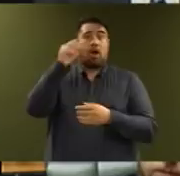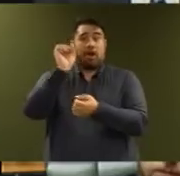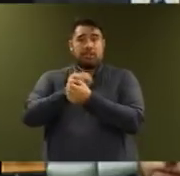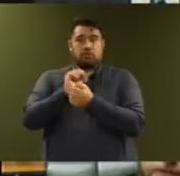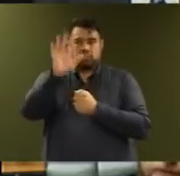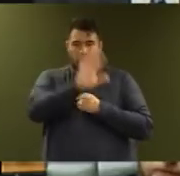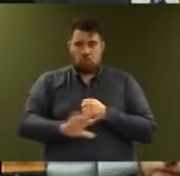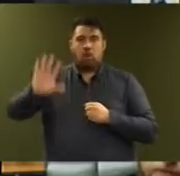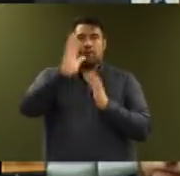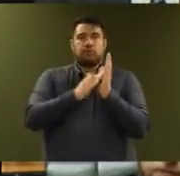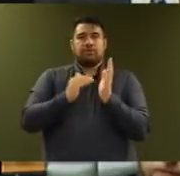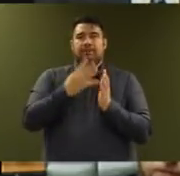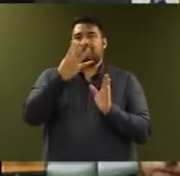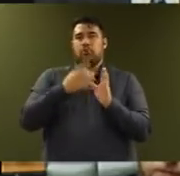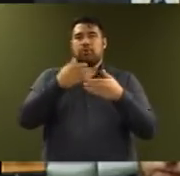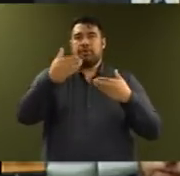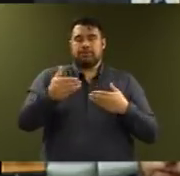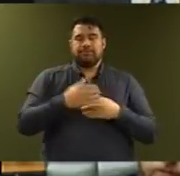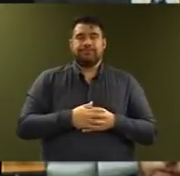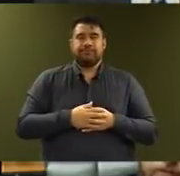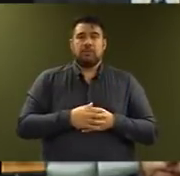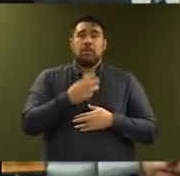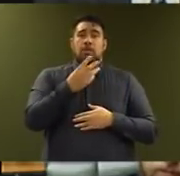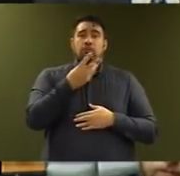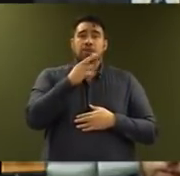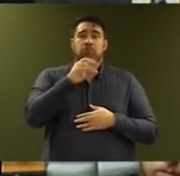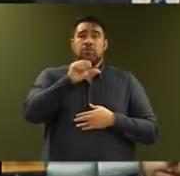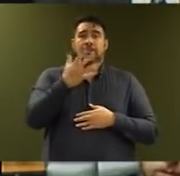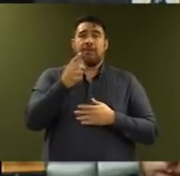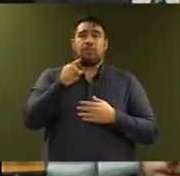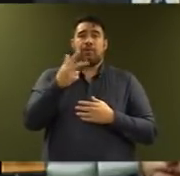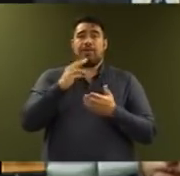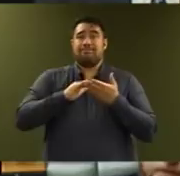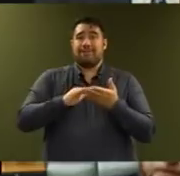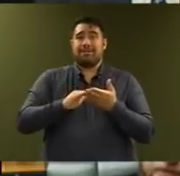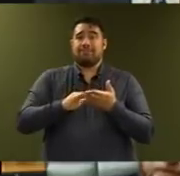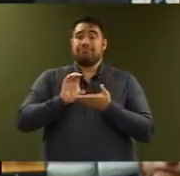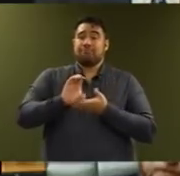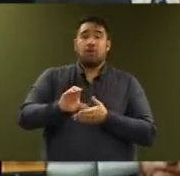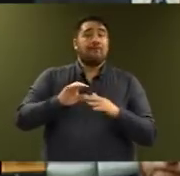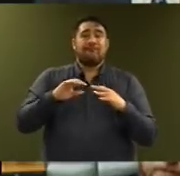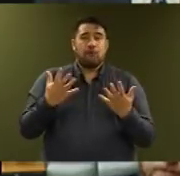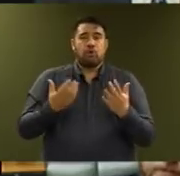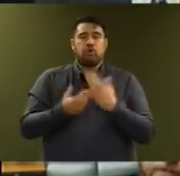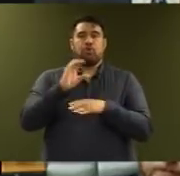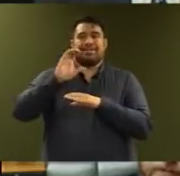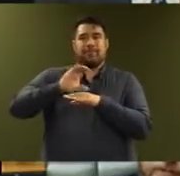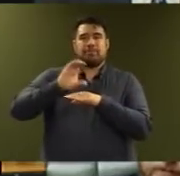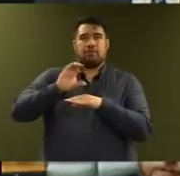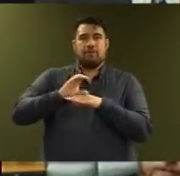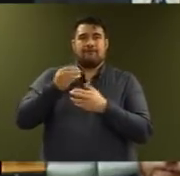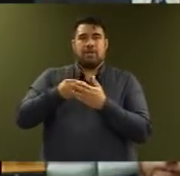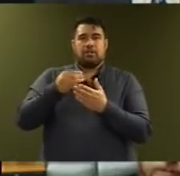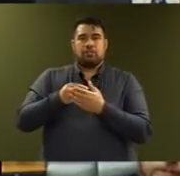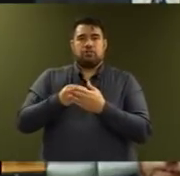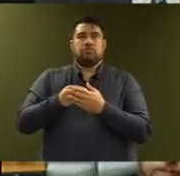next four years. Another $395.8 million will be injected into new capital funding for better schools